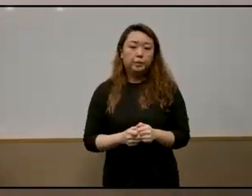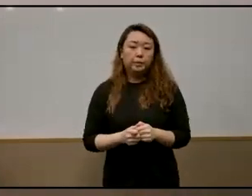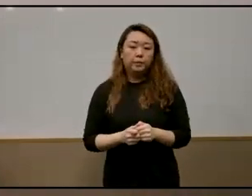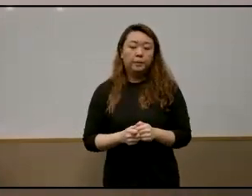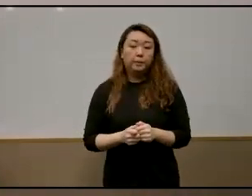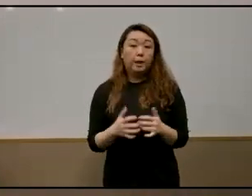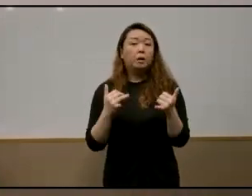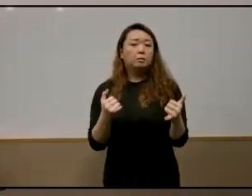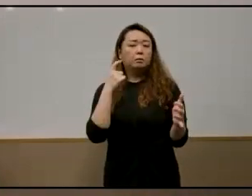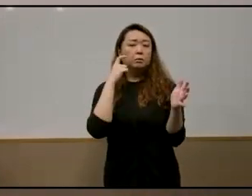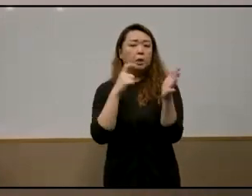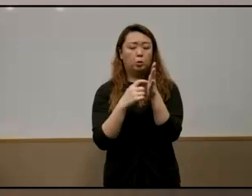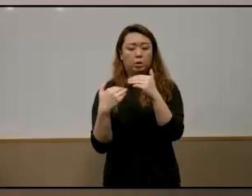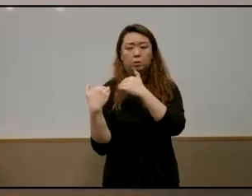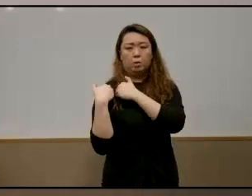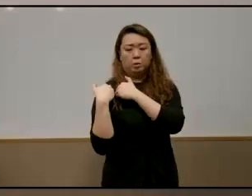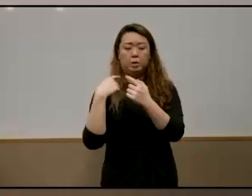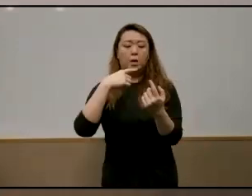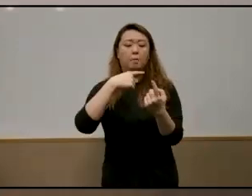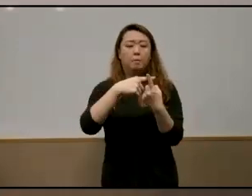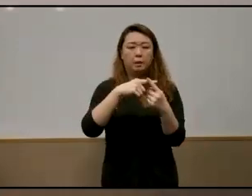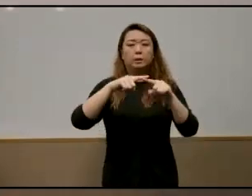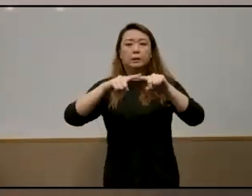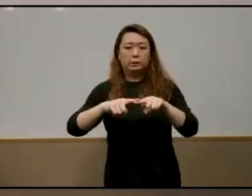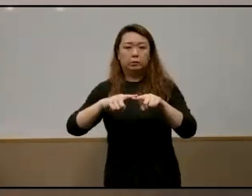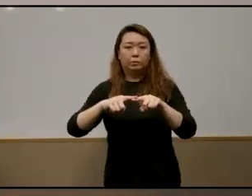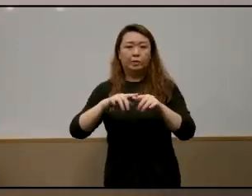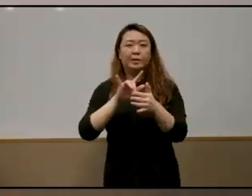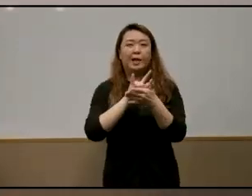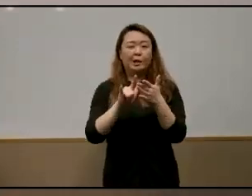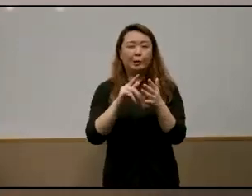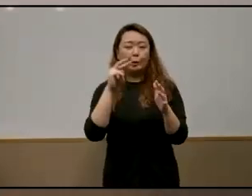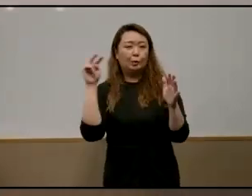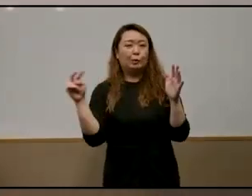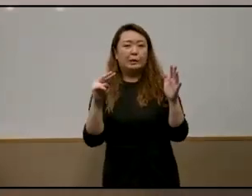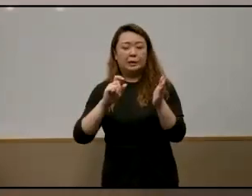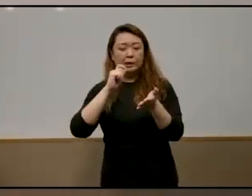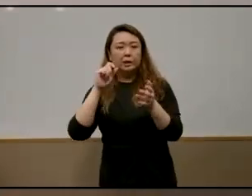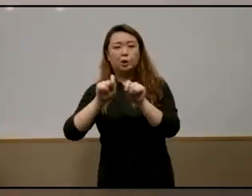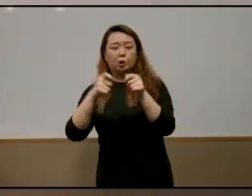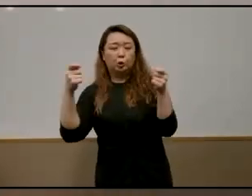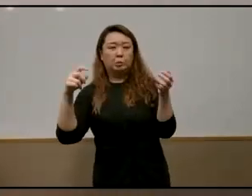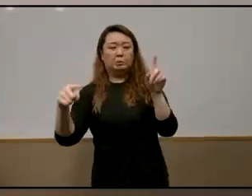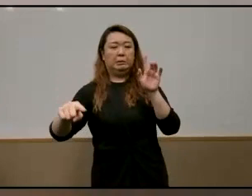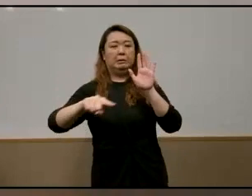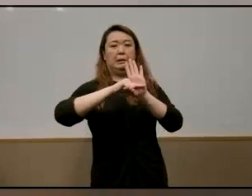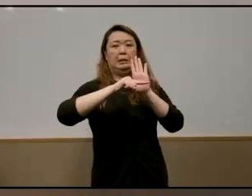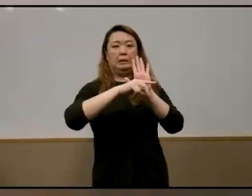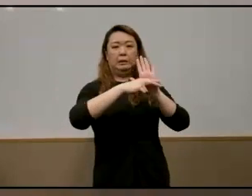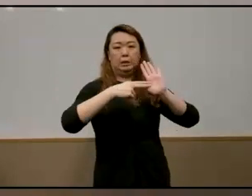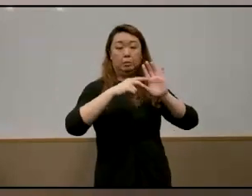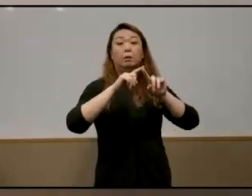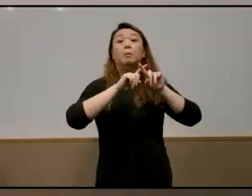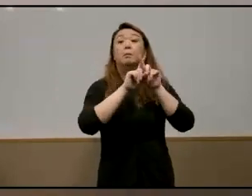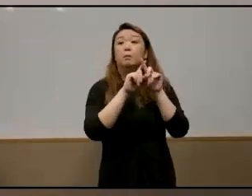now i recognize that responsibility and dependency are terms that attract a lot of negative press and critique but my work points to ways that we might